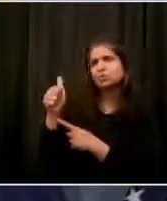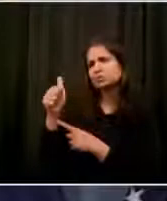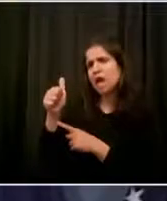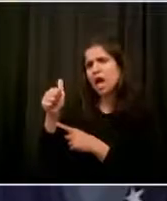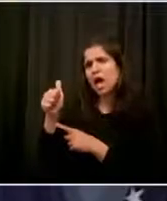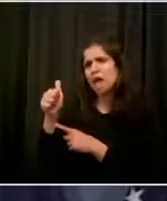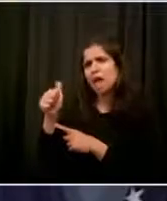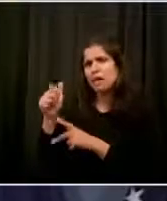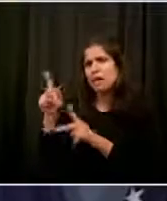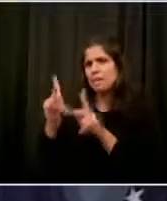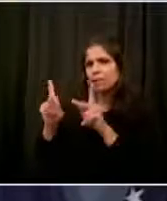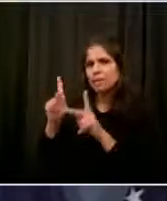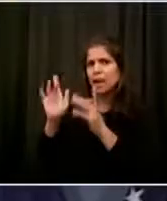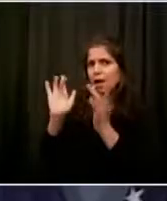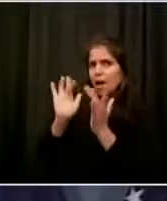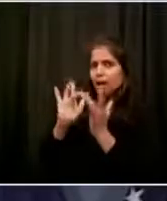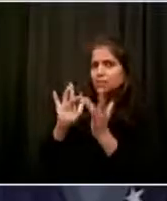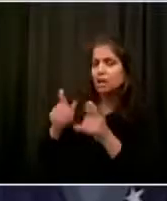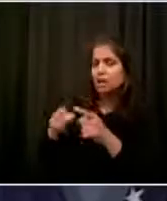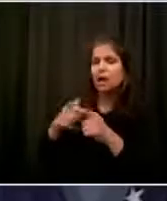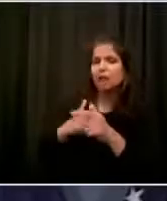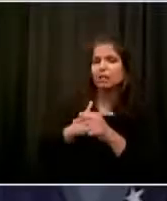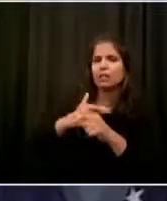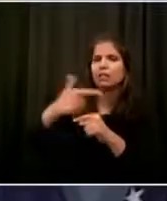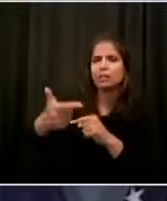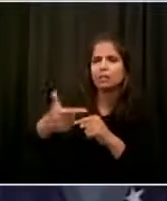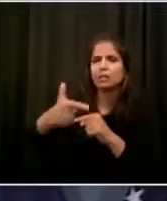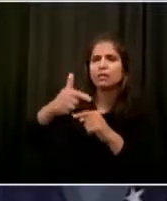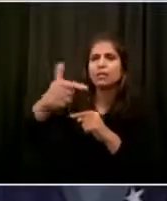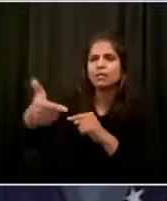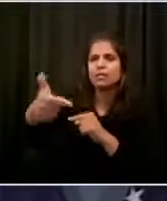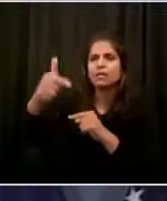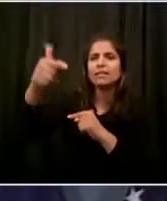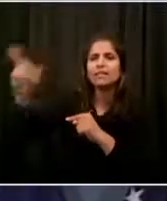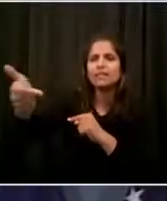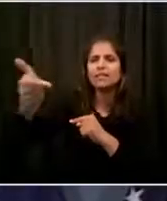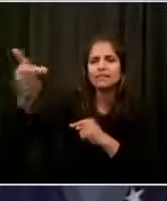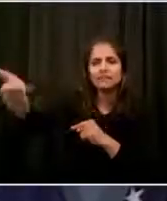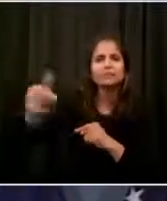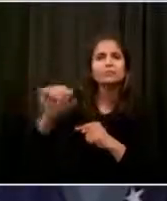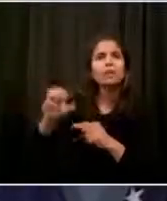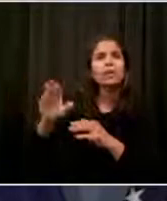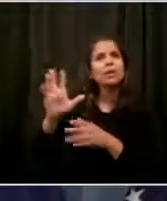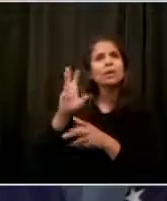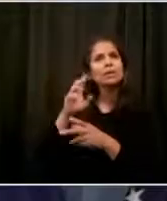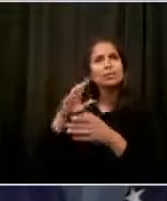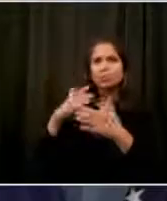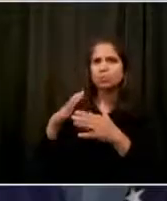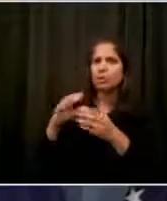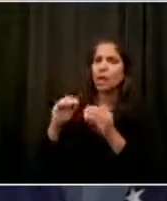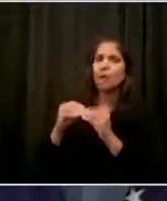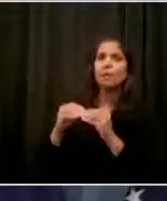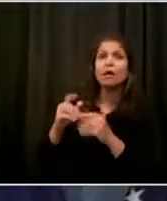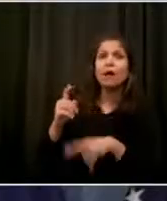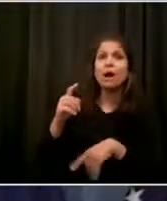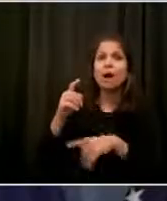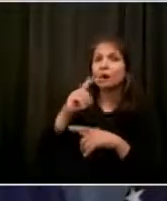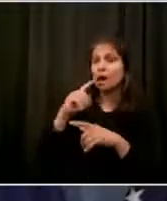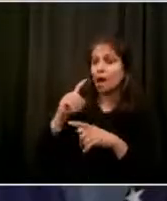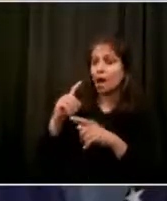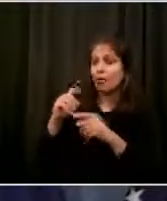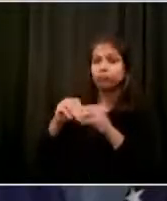and then the next day brings a whole new set of assignments. That's a lot. I do believe with time, and I don't, I've talked to